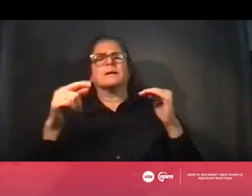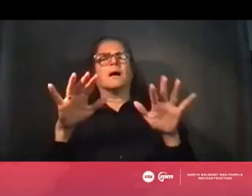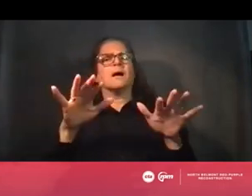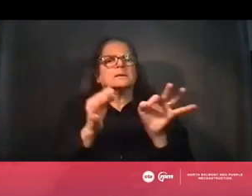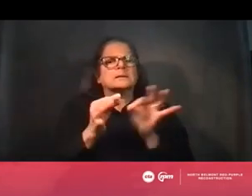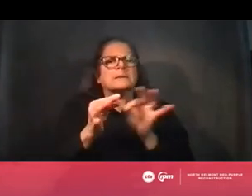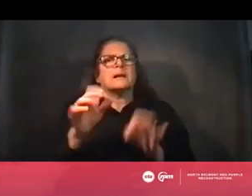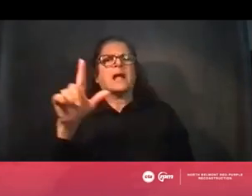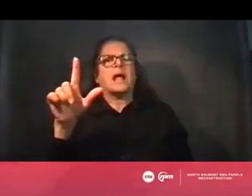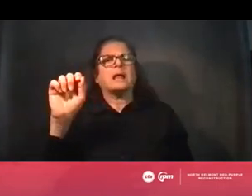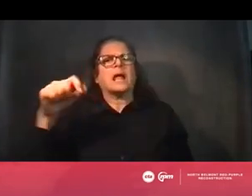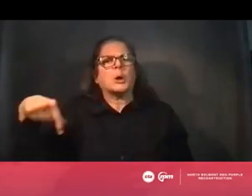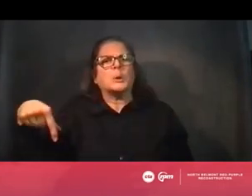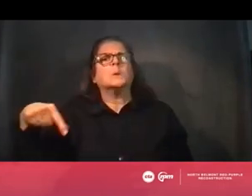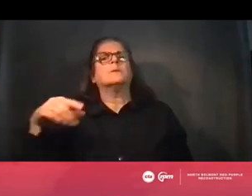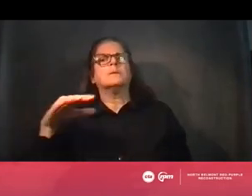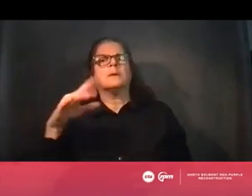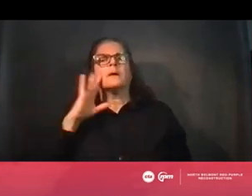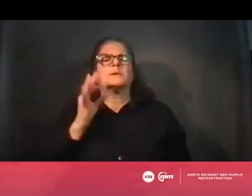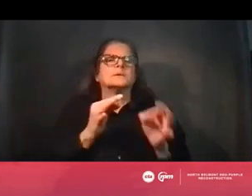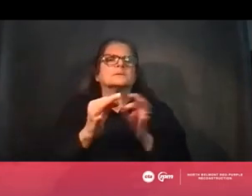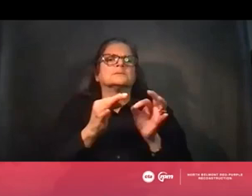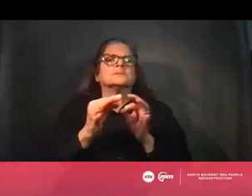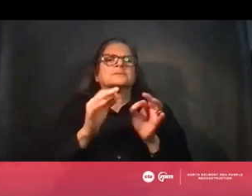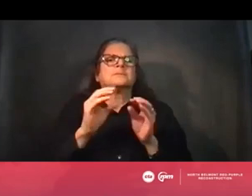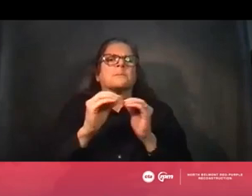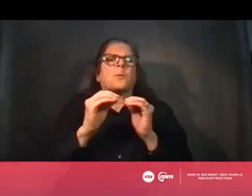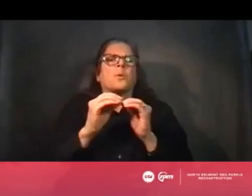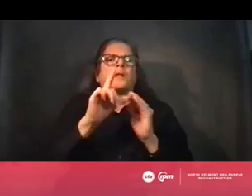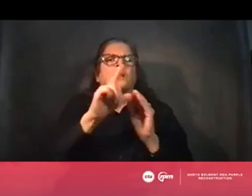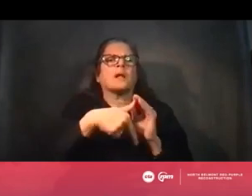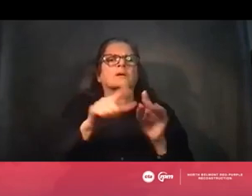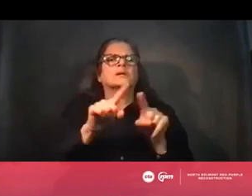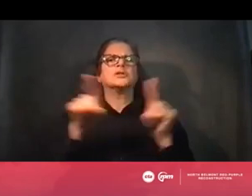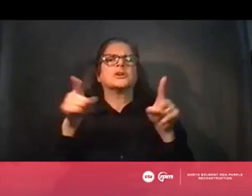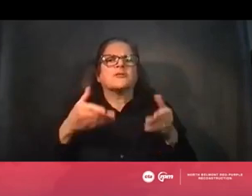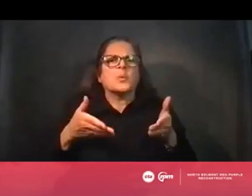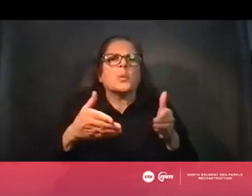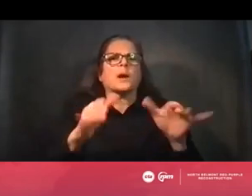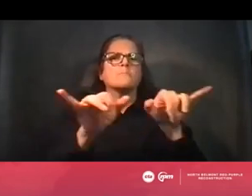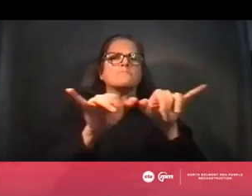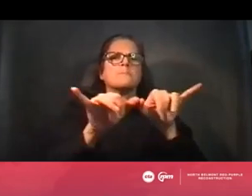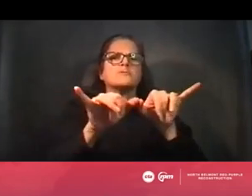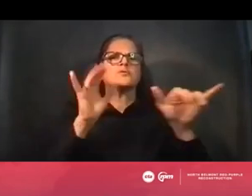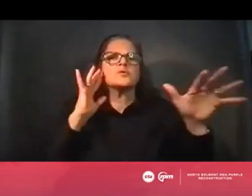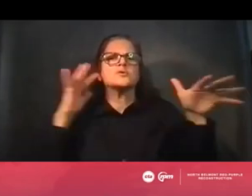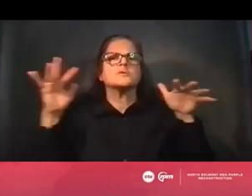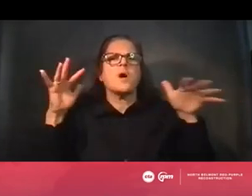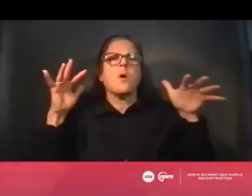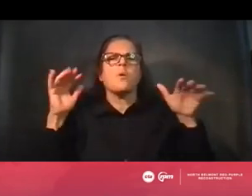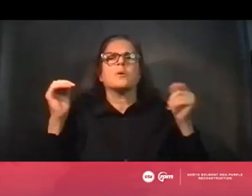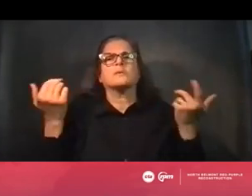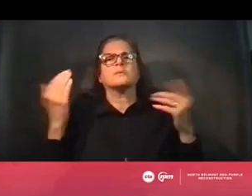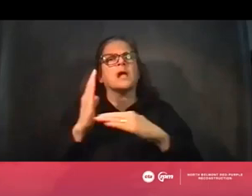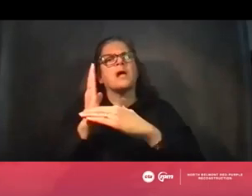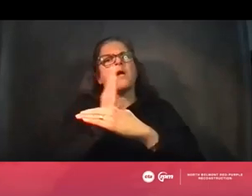If there are some real questions about it, we can try to answer it later. But it is a different way of measuring sound and it is something of an average over